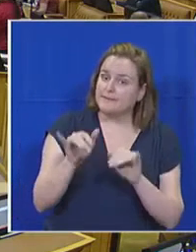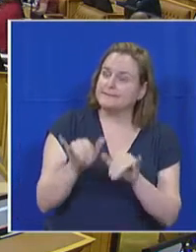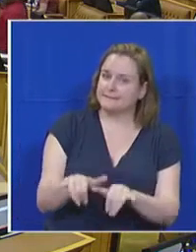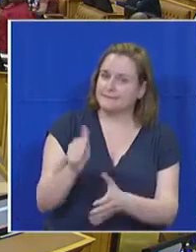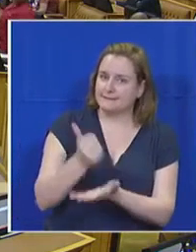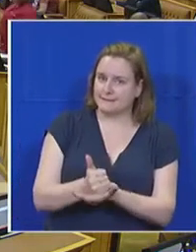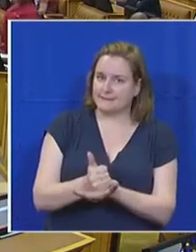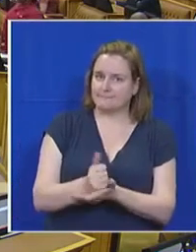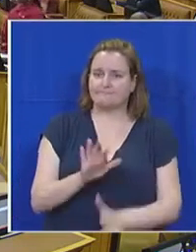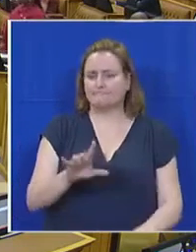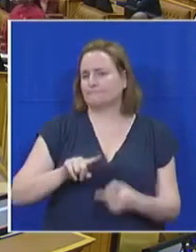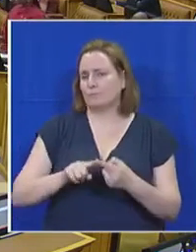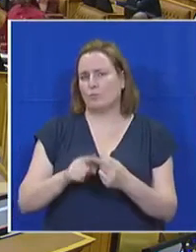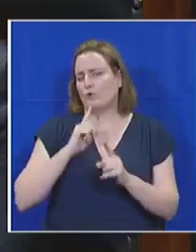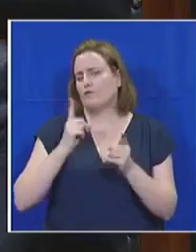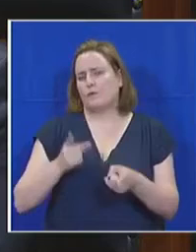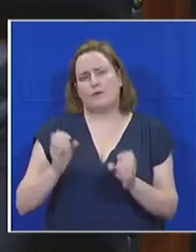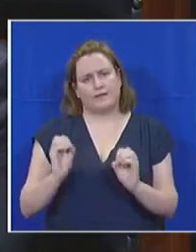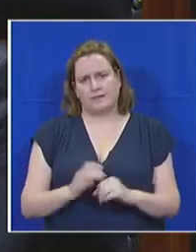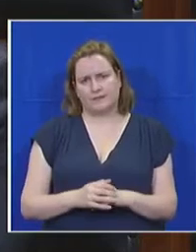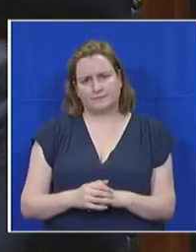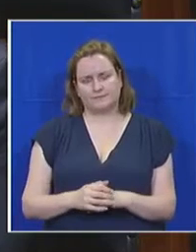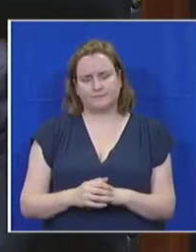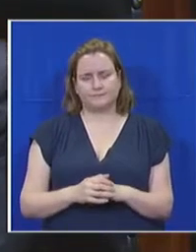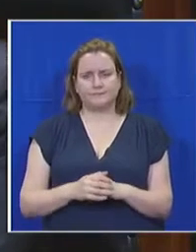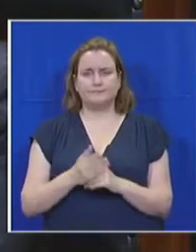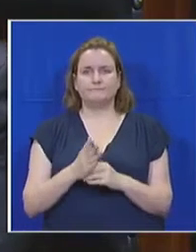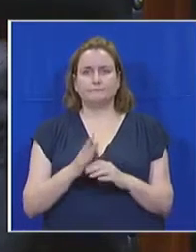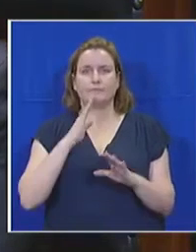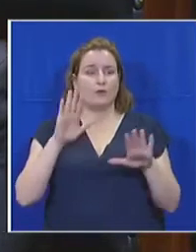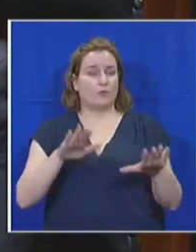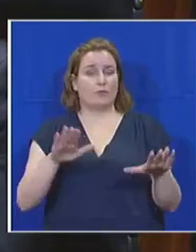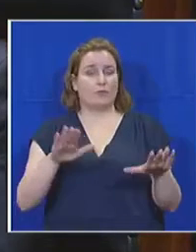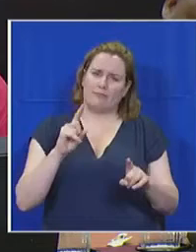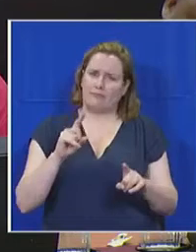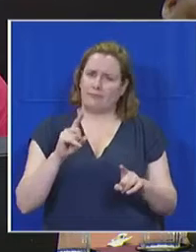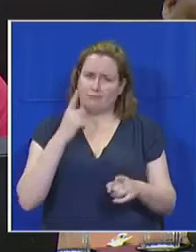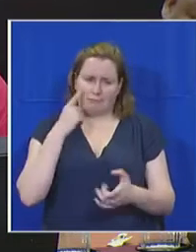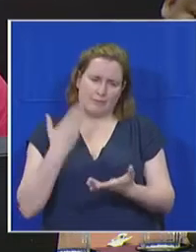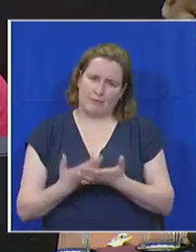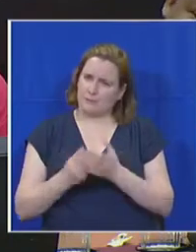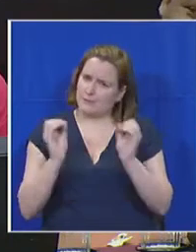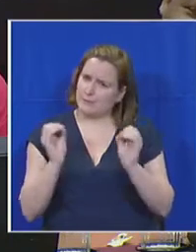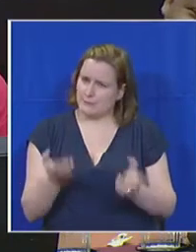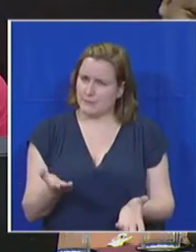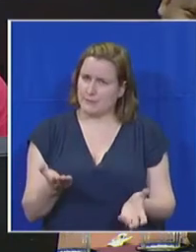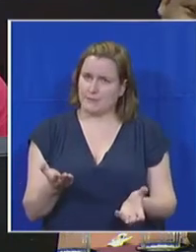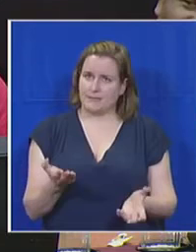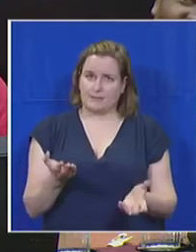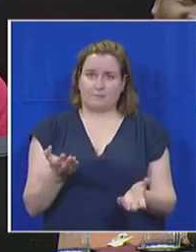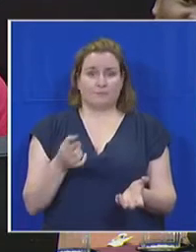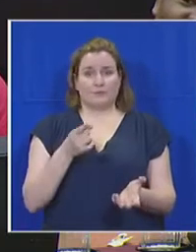your seat, please. That's not the point of order. Order, honourable members, I put the question now, honourable member. We do not